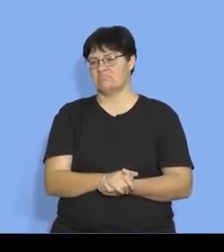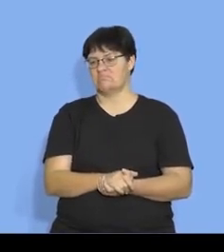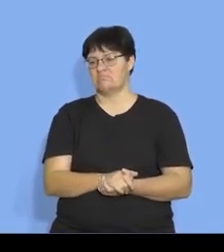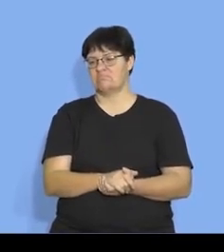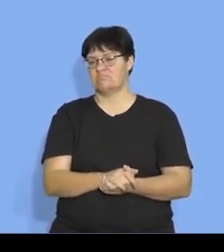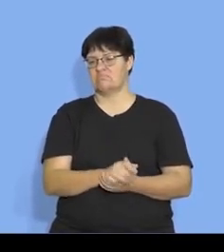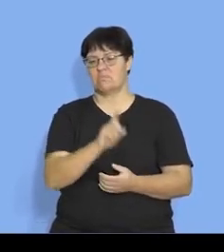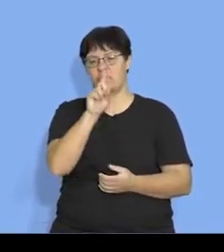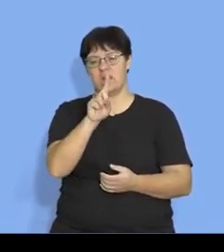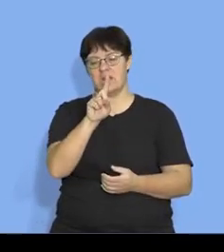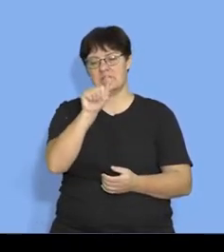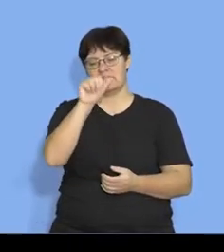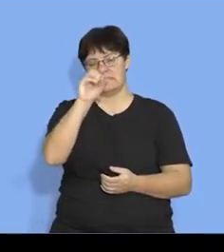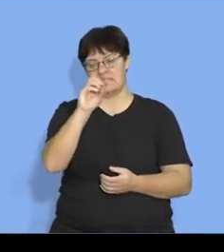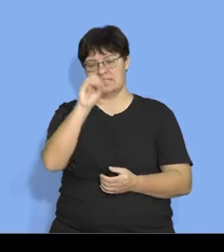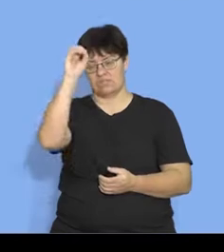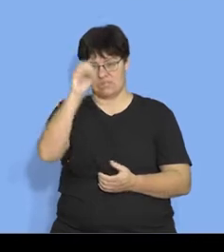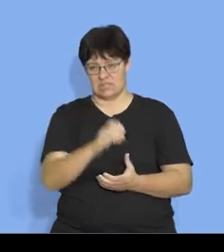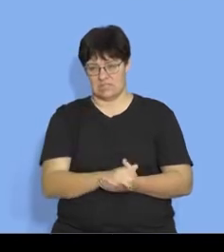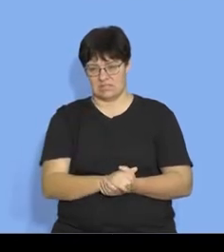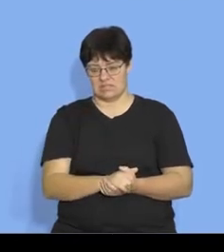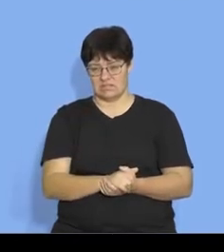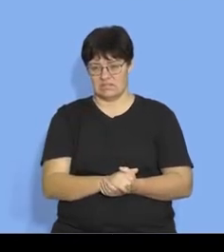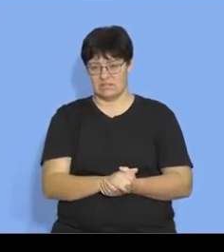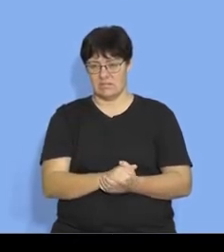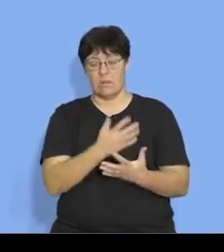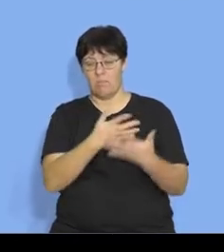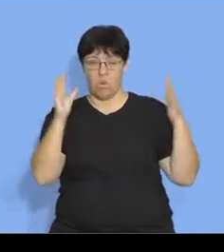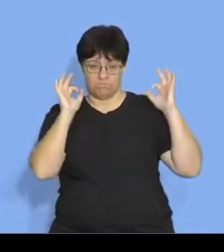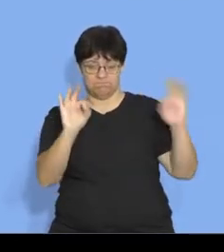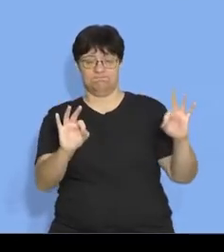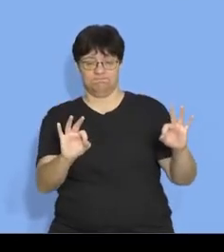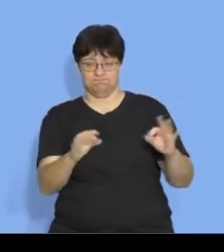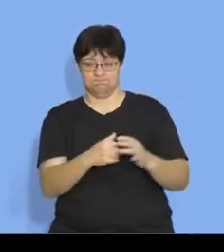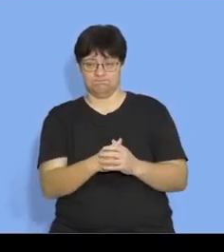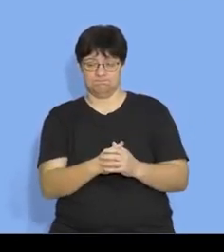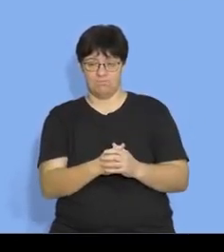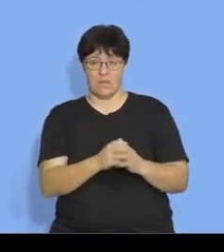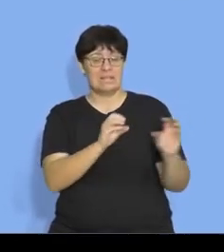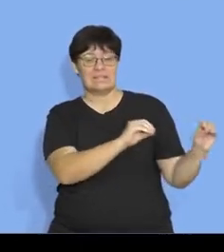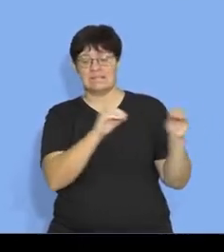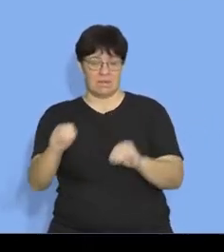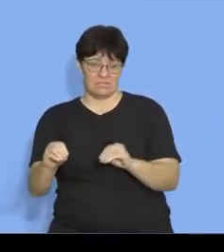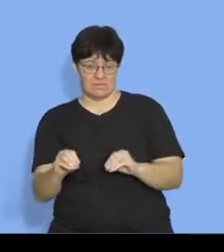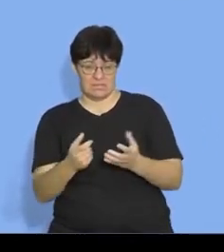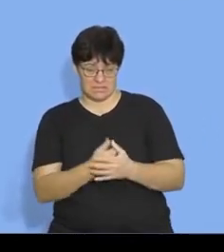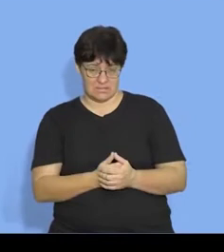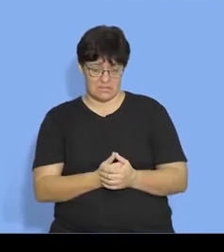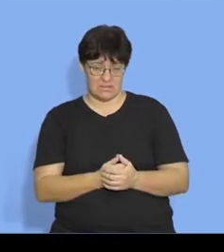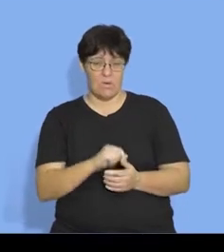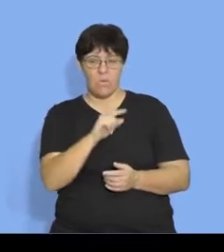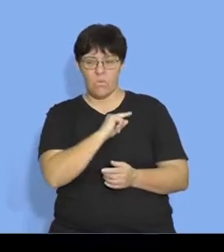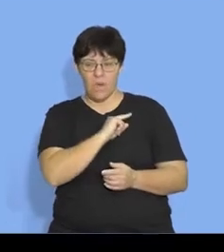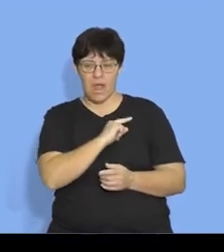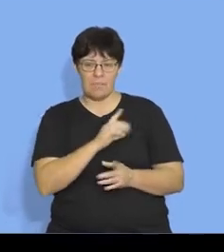angle 160 degrees that is far more accurate for me as a displacement far more